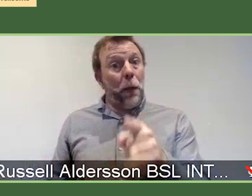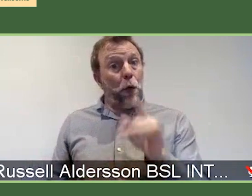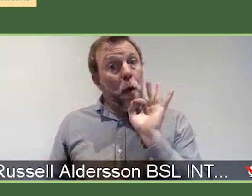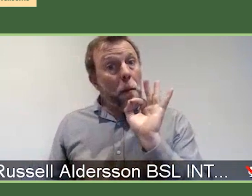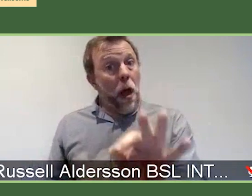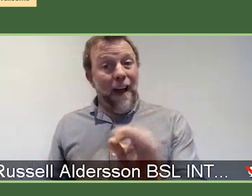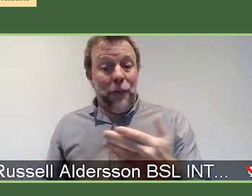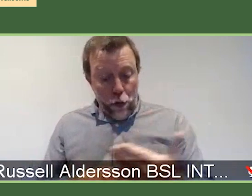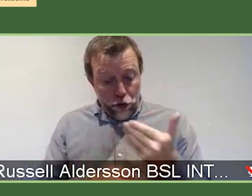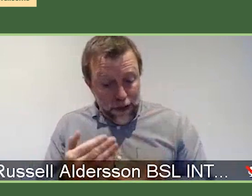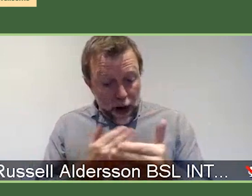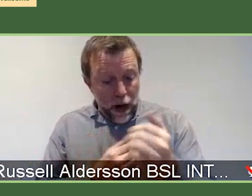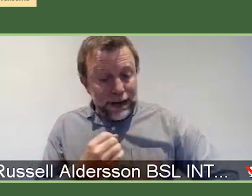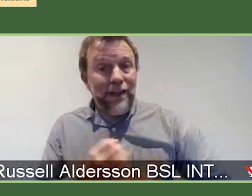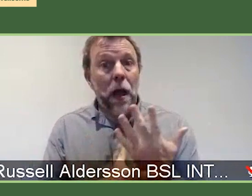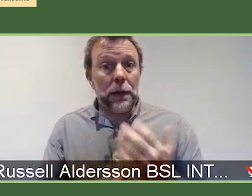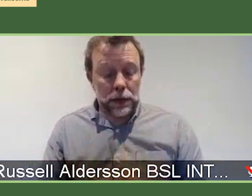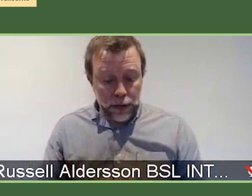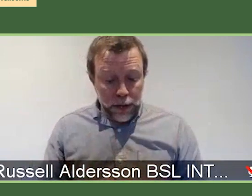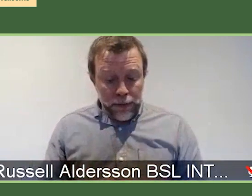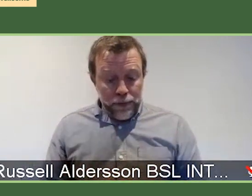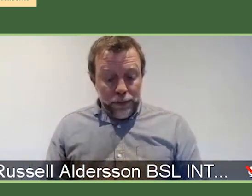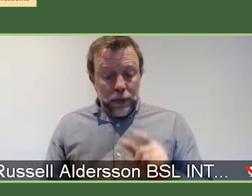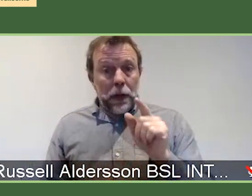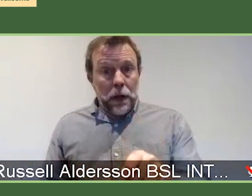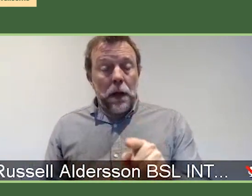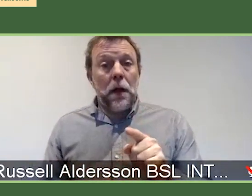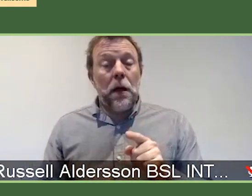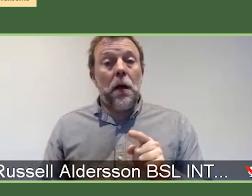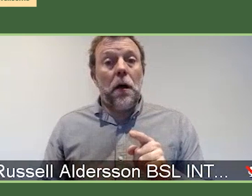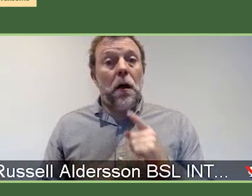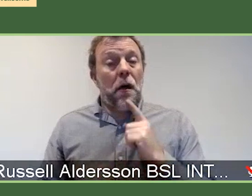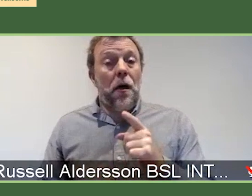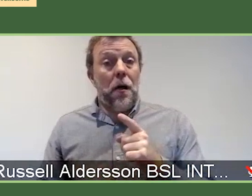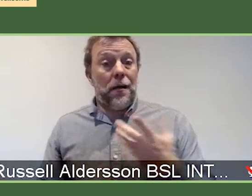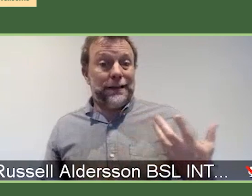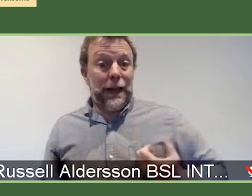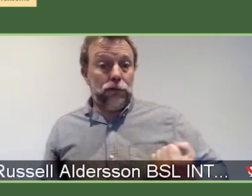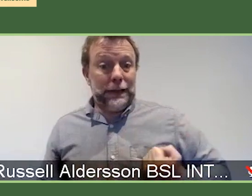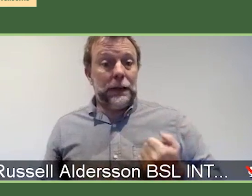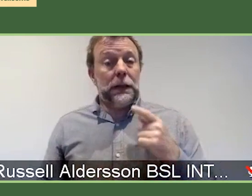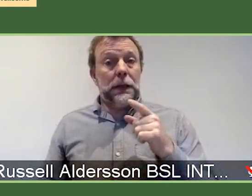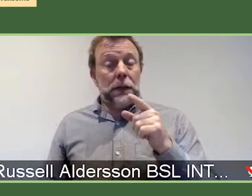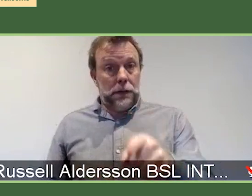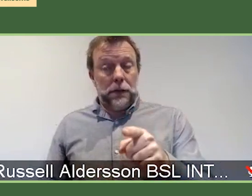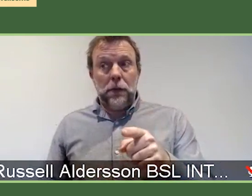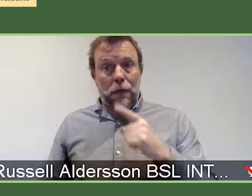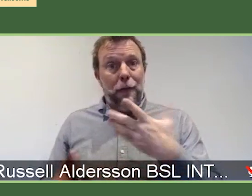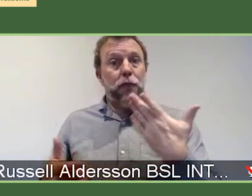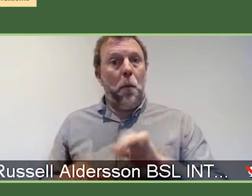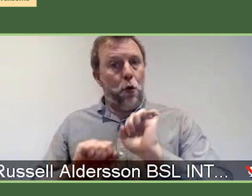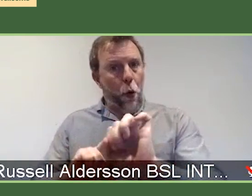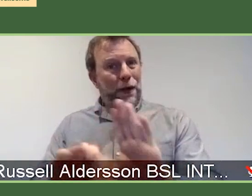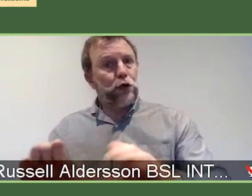a career development award. But this salary would still be coming from your host institution. And we would be paying all